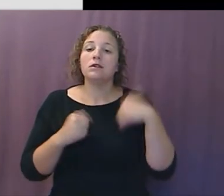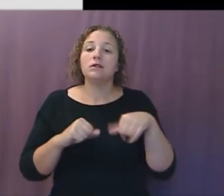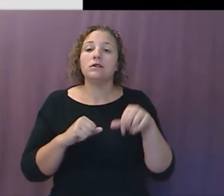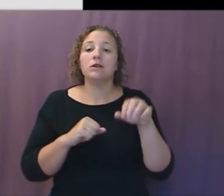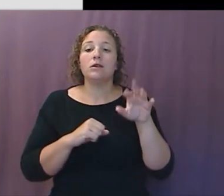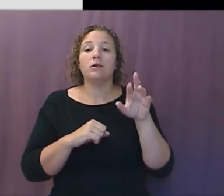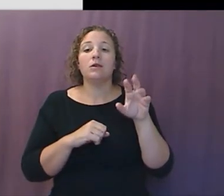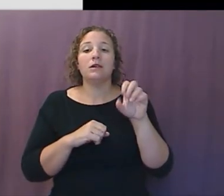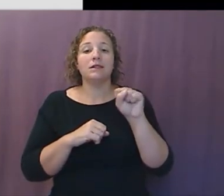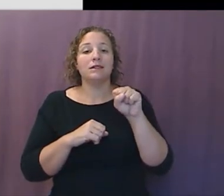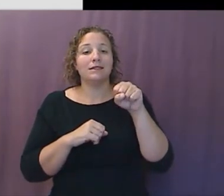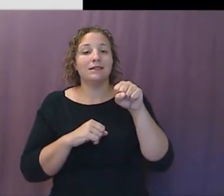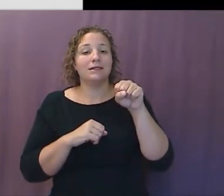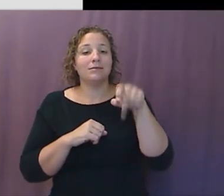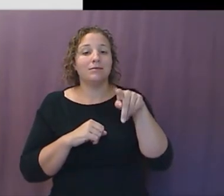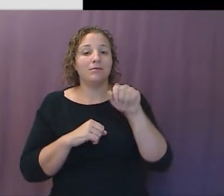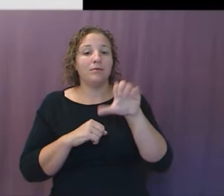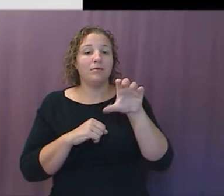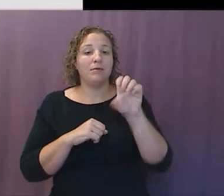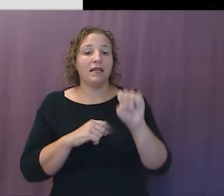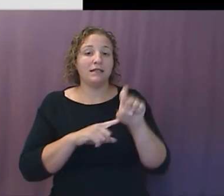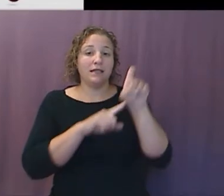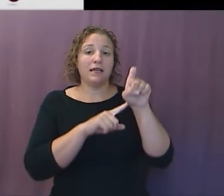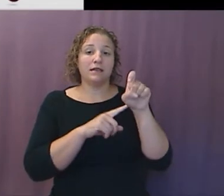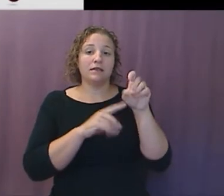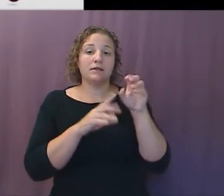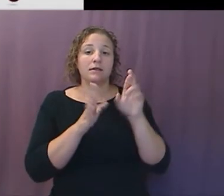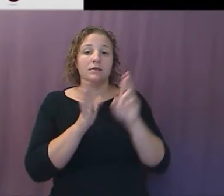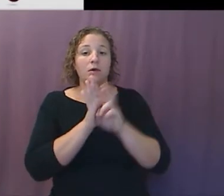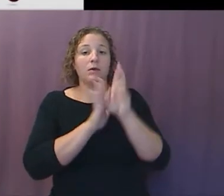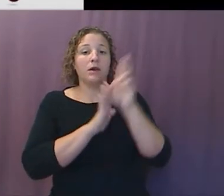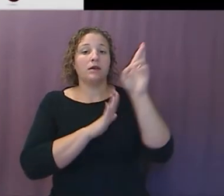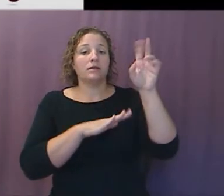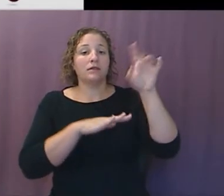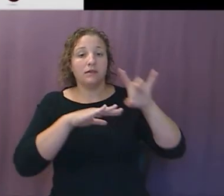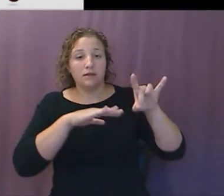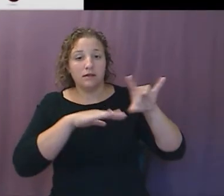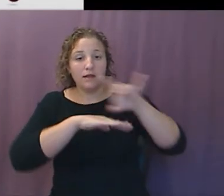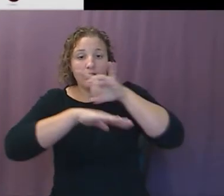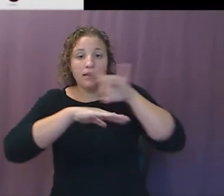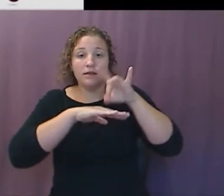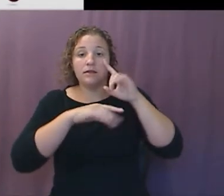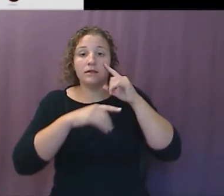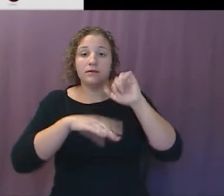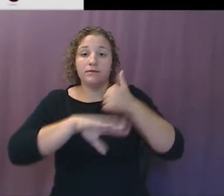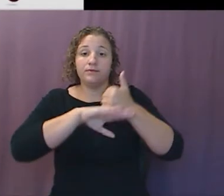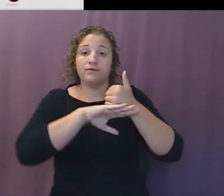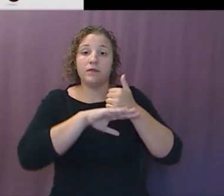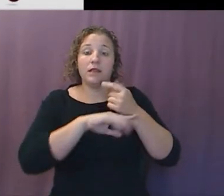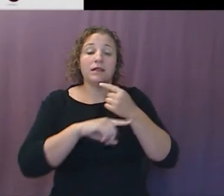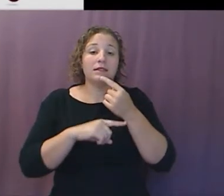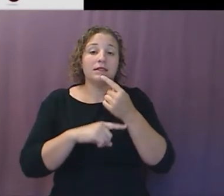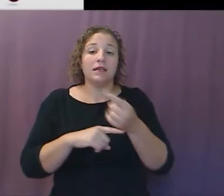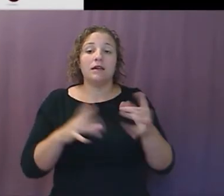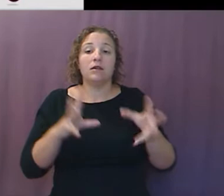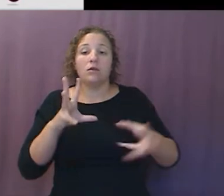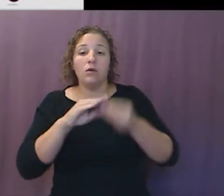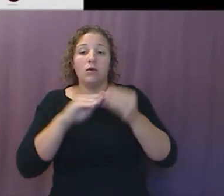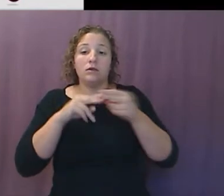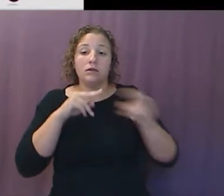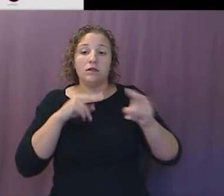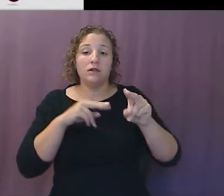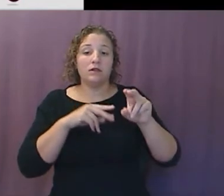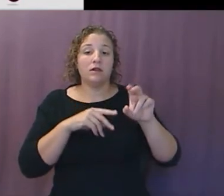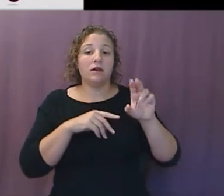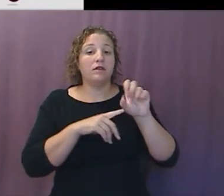satellites in ride-sharing mission. Again, there are a number of people pursuing this, but what the article tells us is the mission brings the total number of Starlink